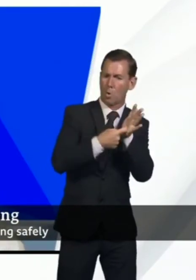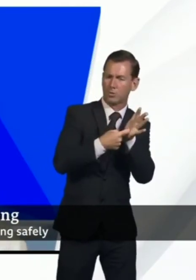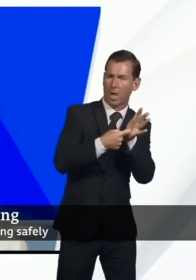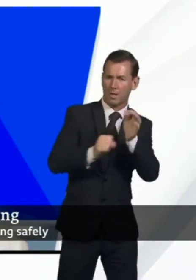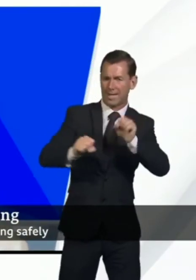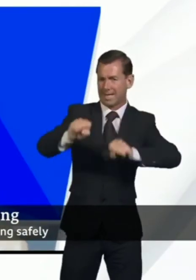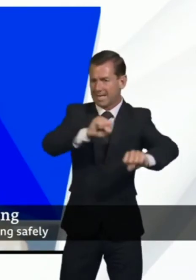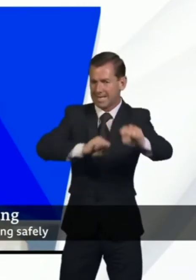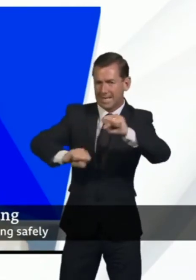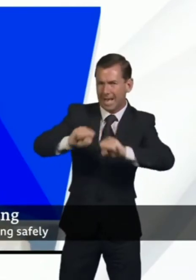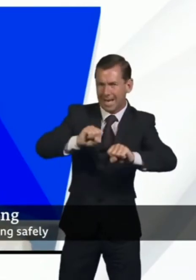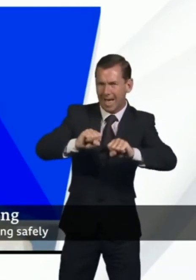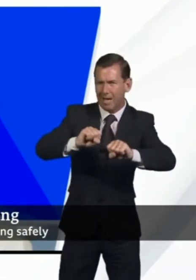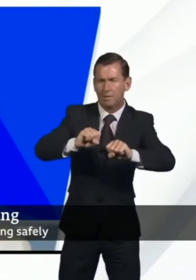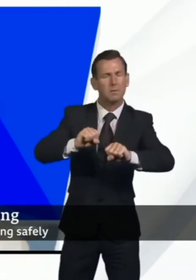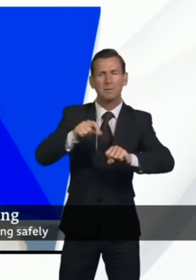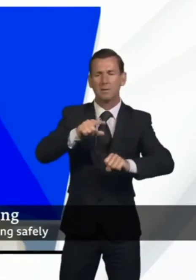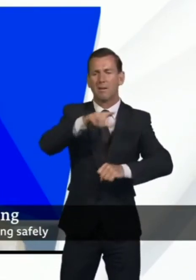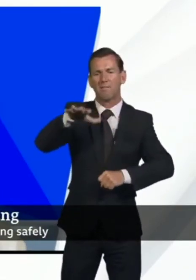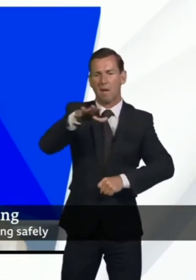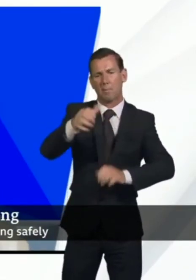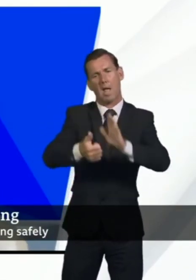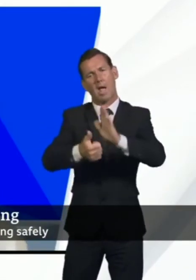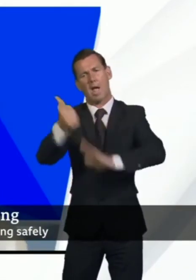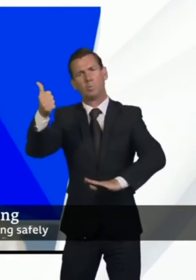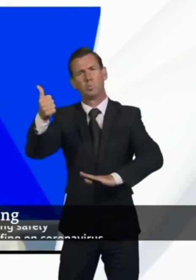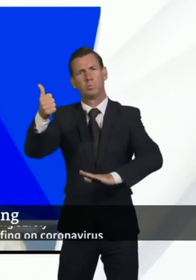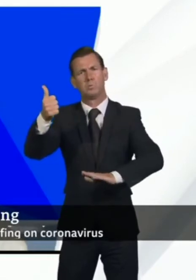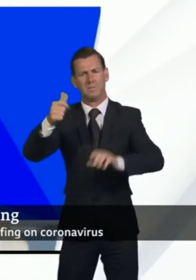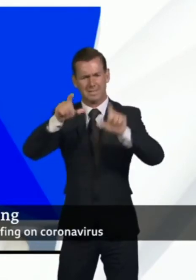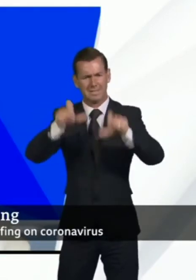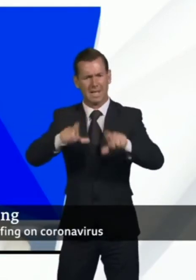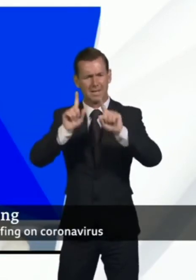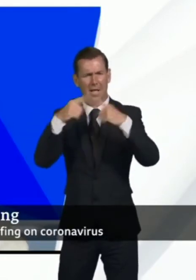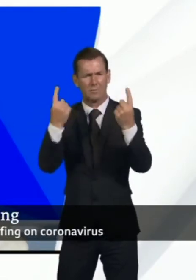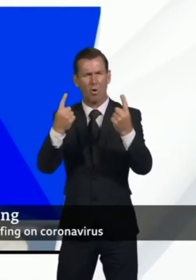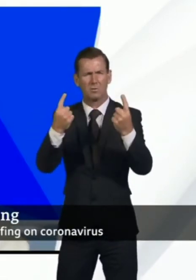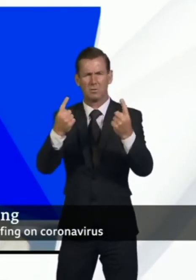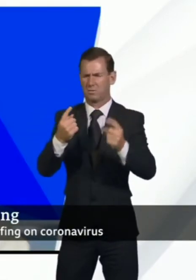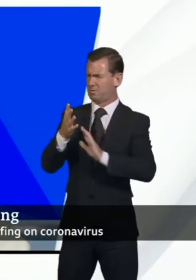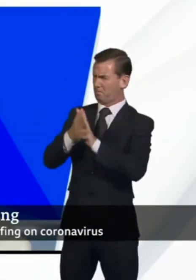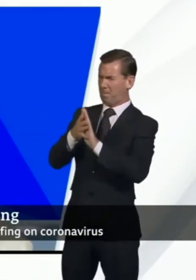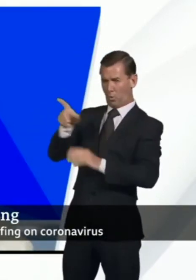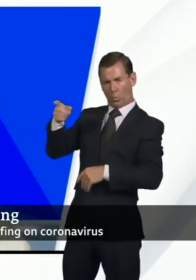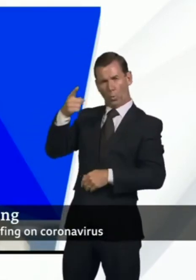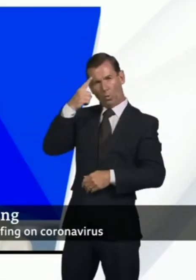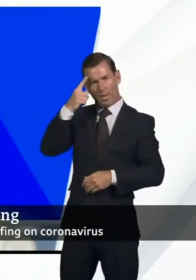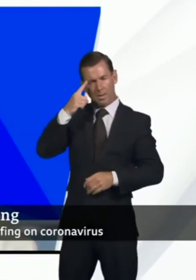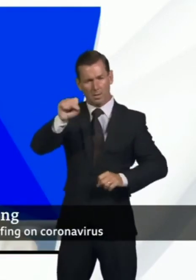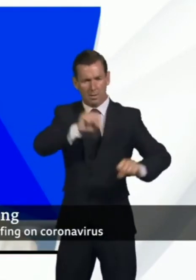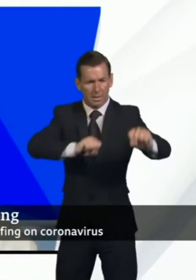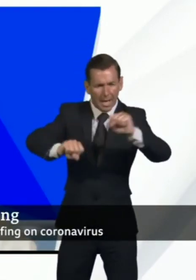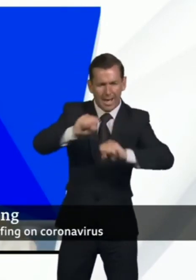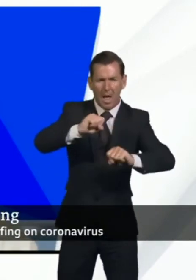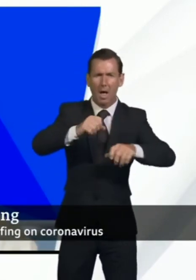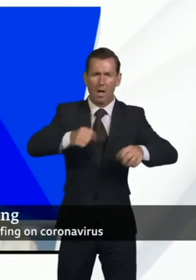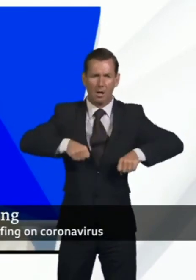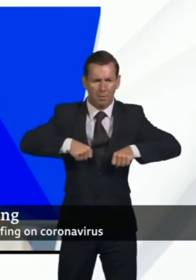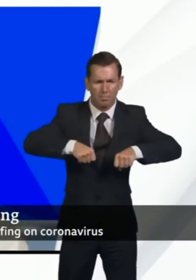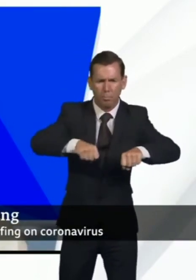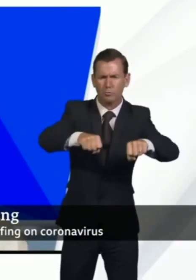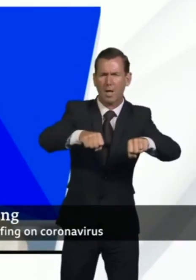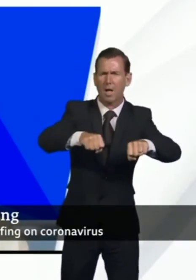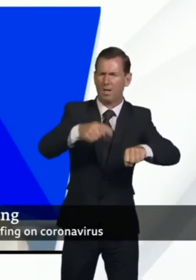circumstances will not. Does the government think the lives of carers, porters and cleaners are worth less than those of doctors and nurses?